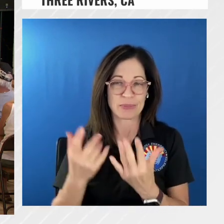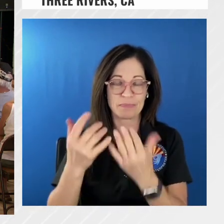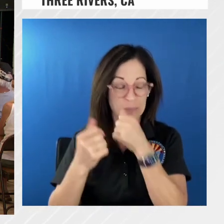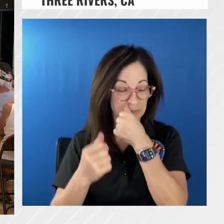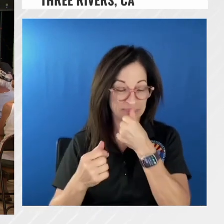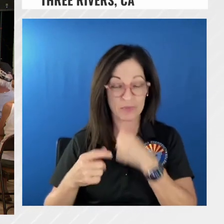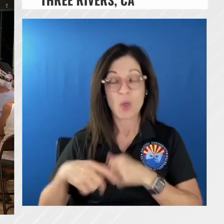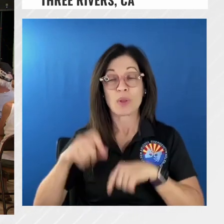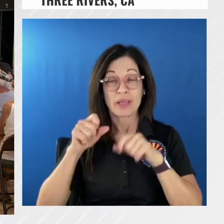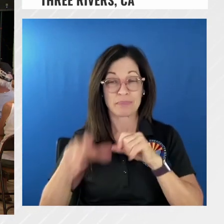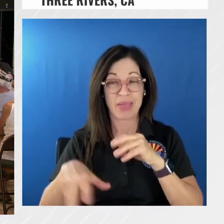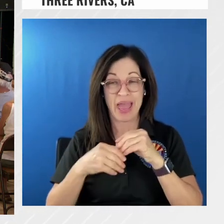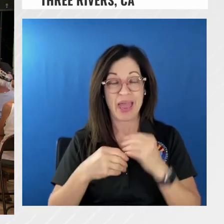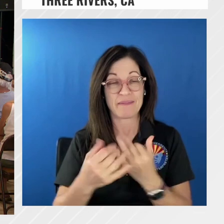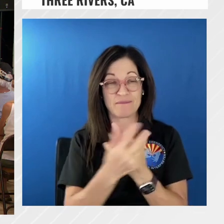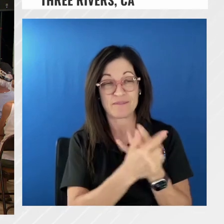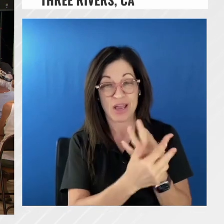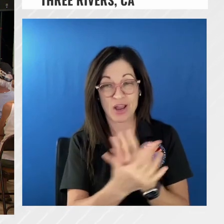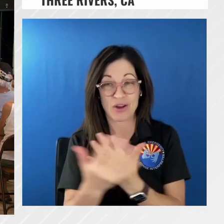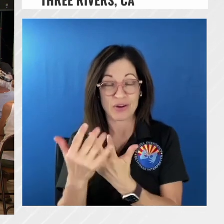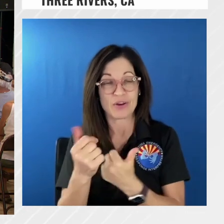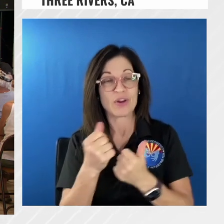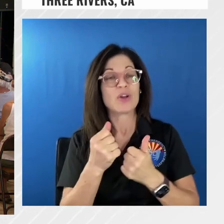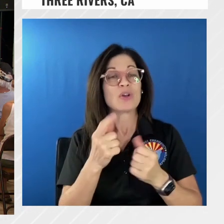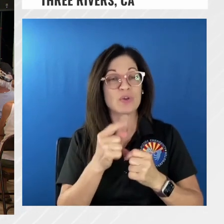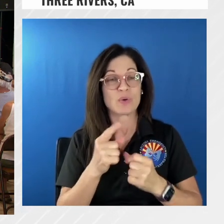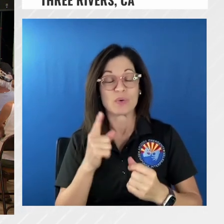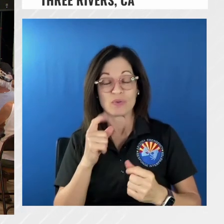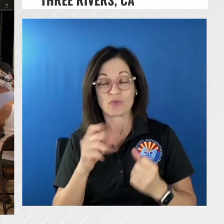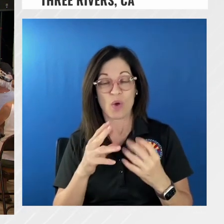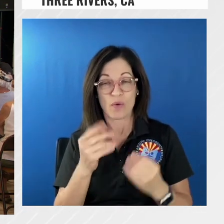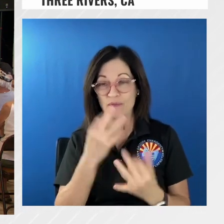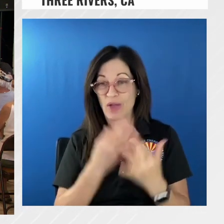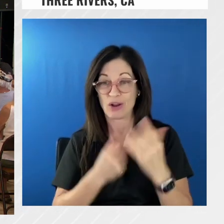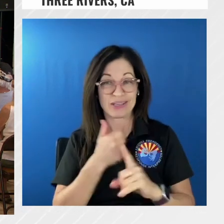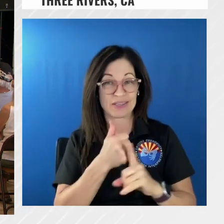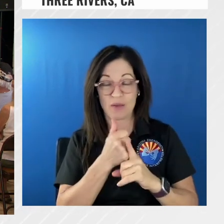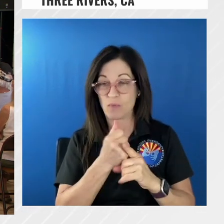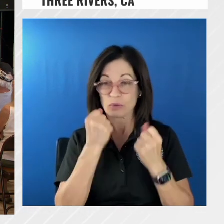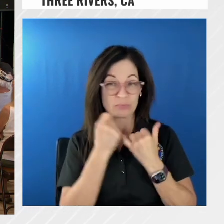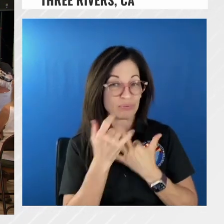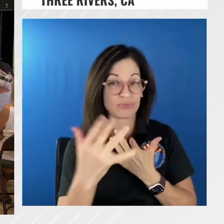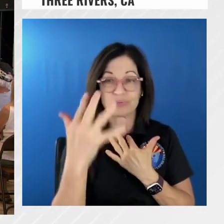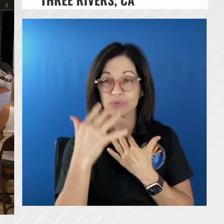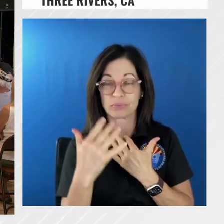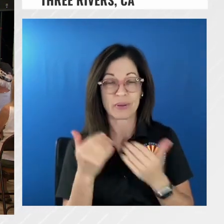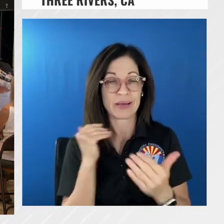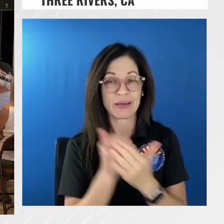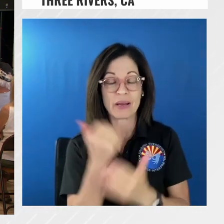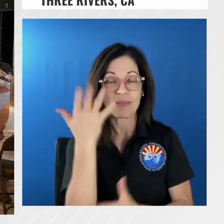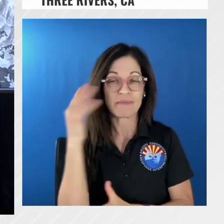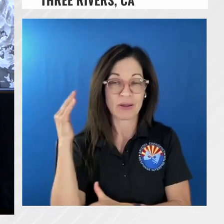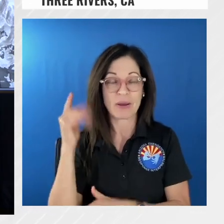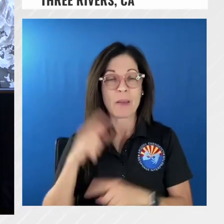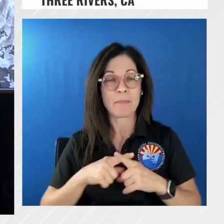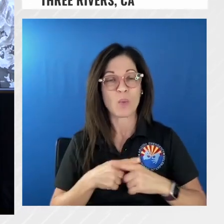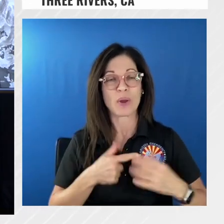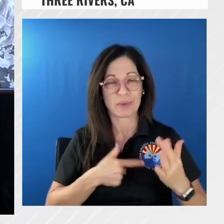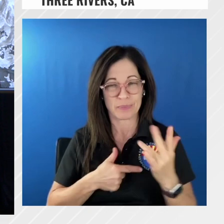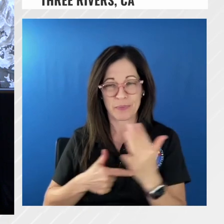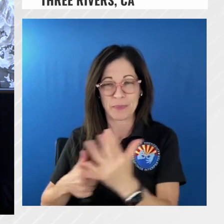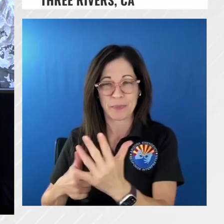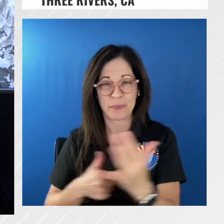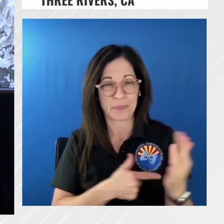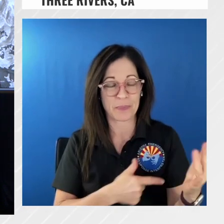the fire doesn't make aggressive runs up to it the surprise grove right here we flew earlier fires back and through it pretty evenly and it's not